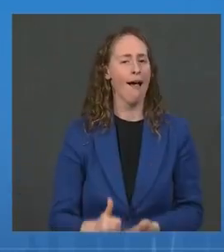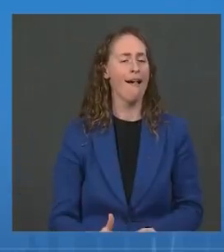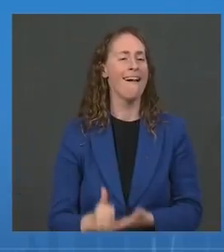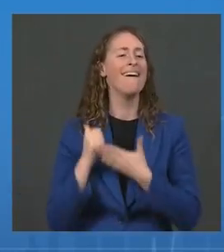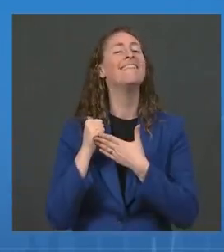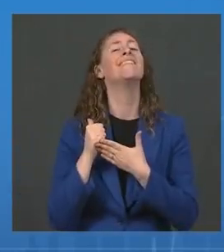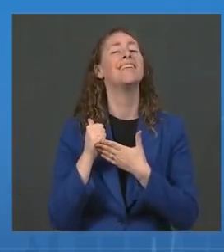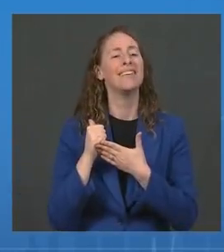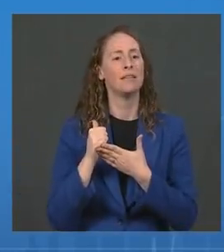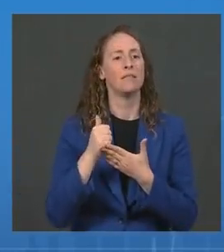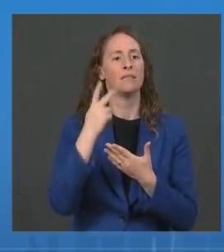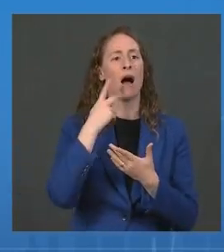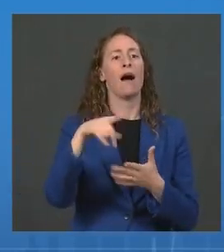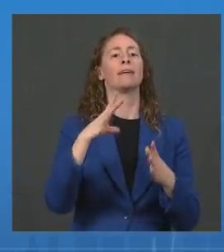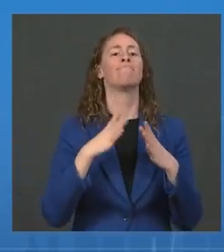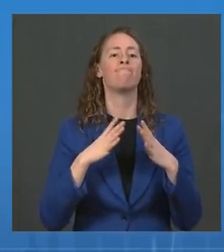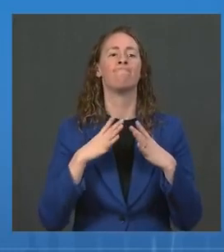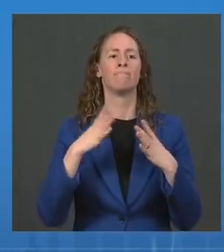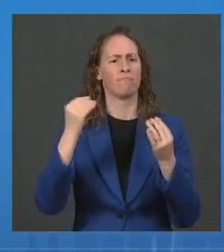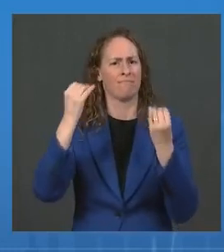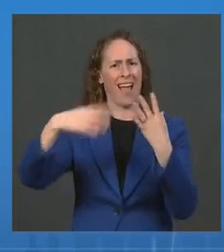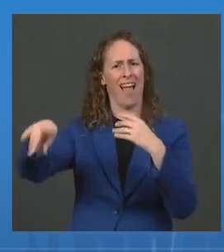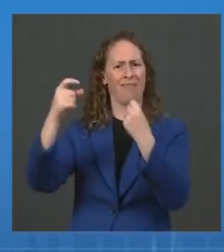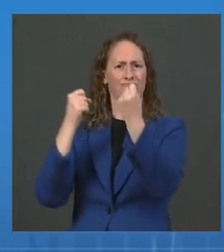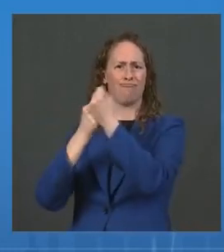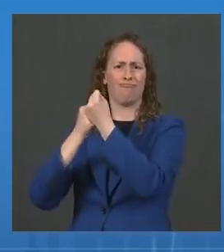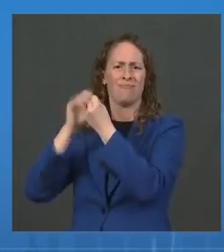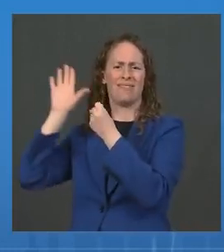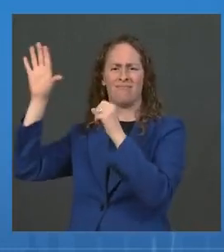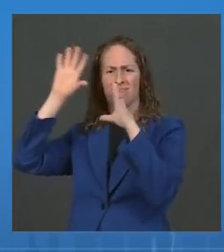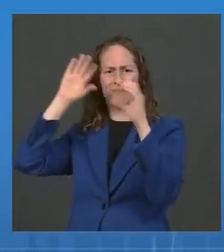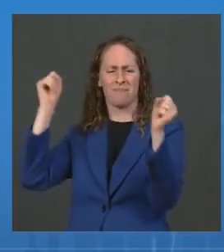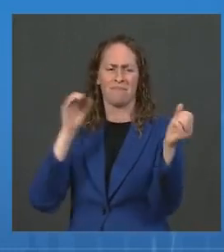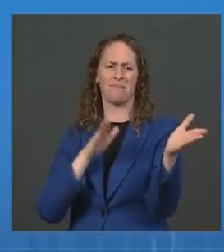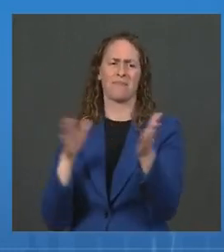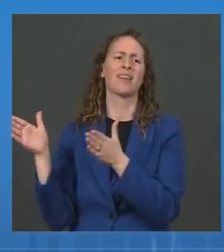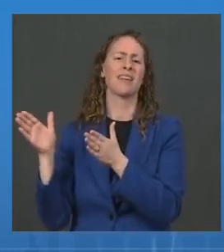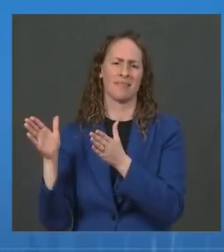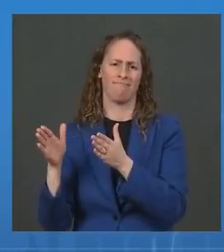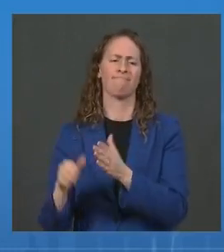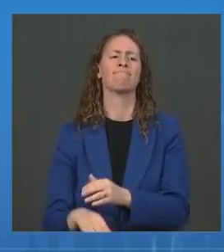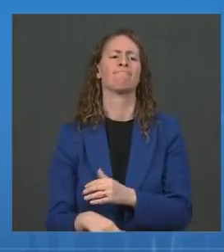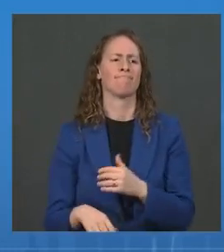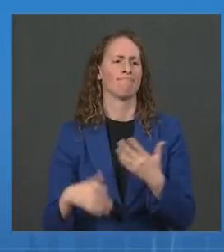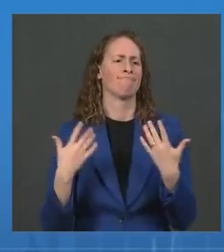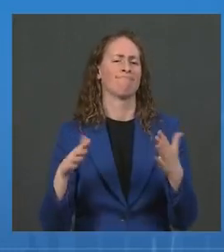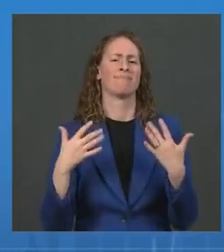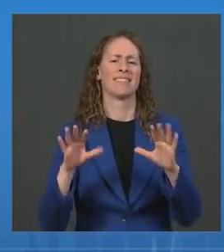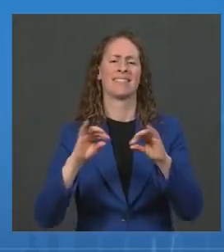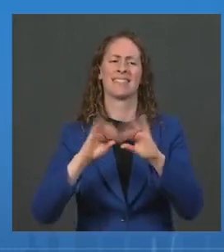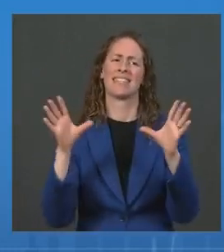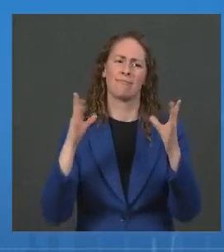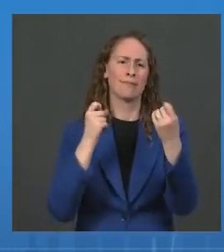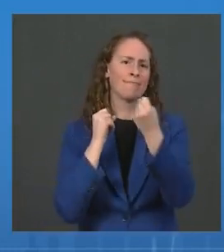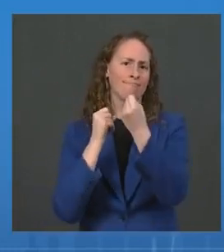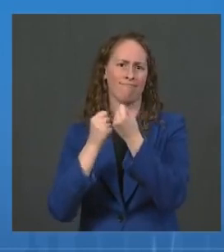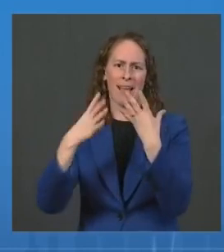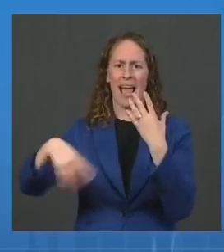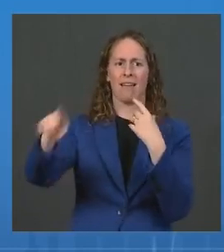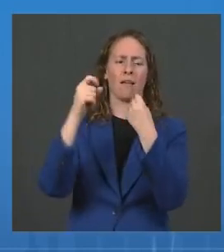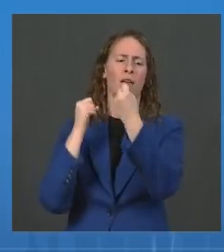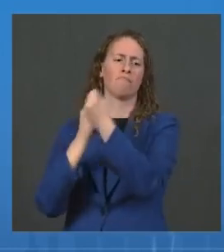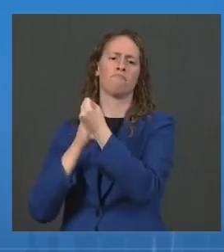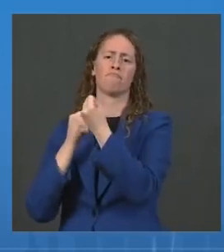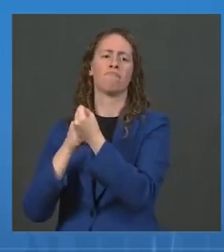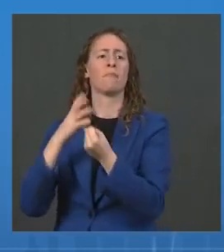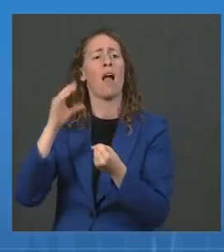that he announced last evening. As I mentioned, the Business Roundtable, the American Medical Association, and importantly, local on-the-ground